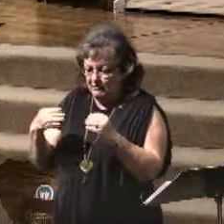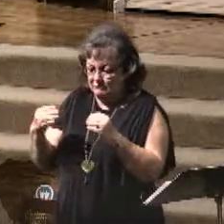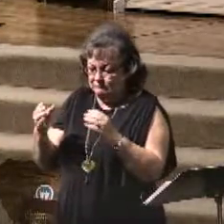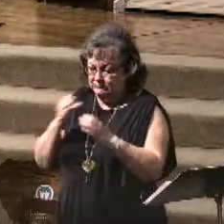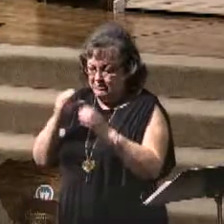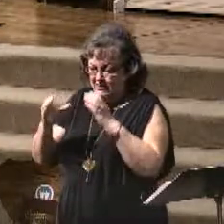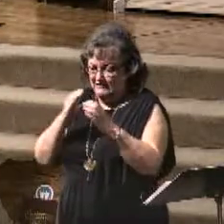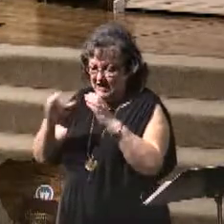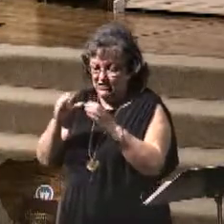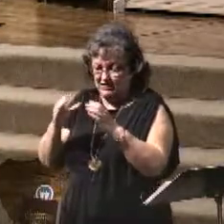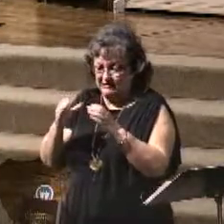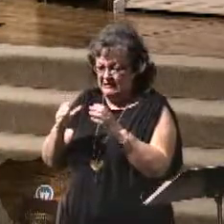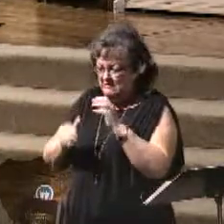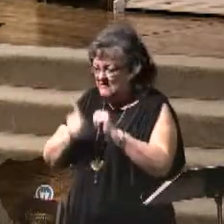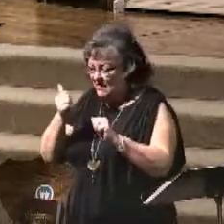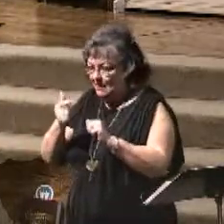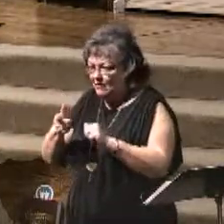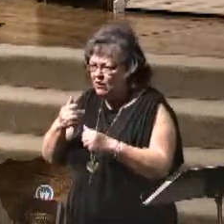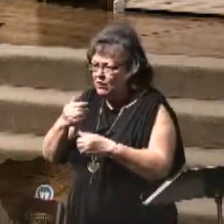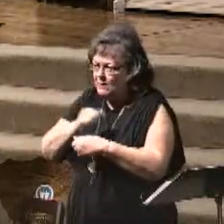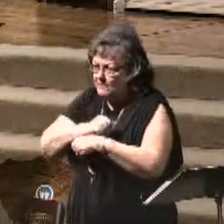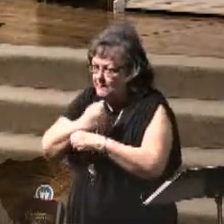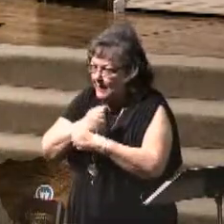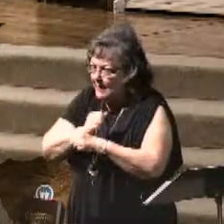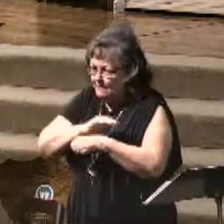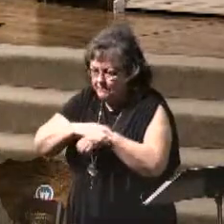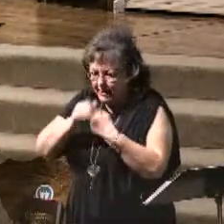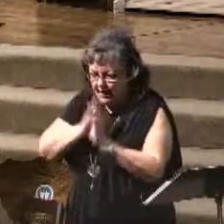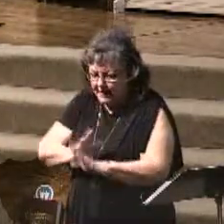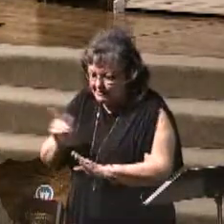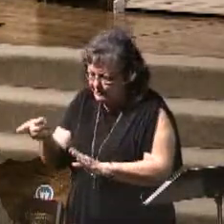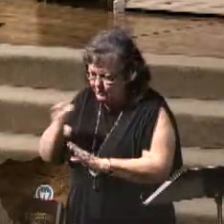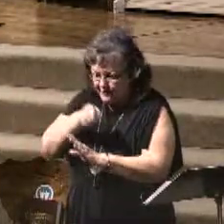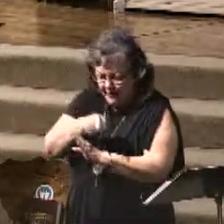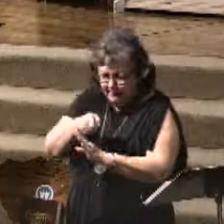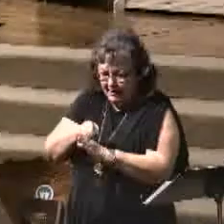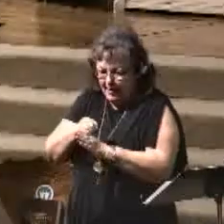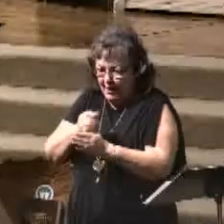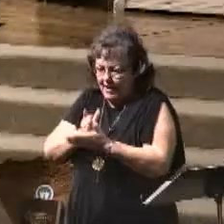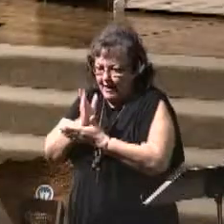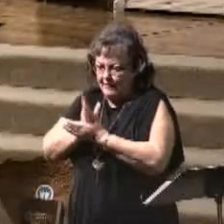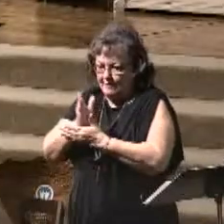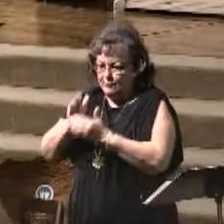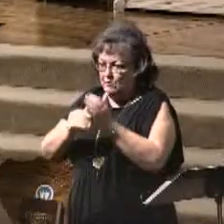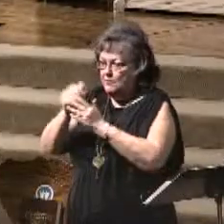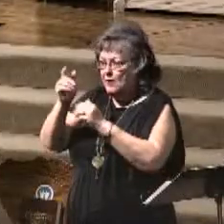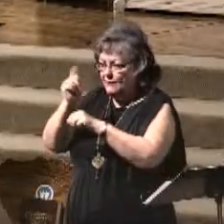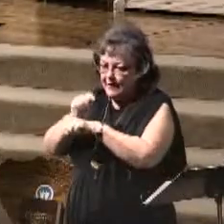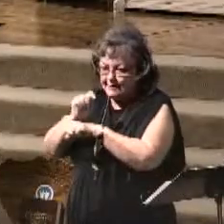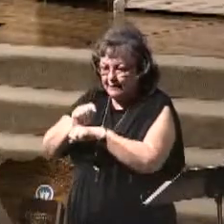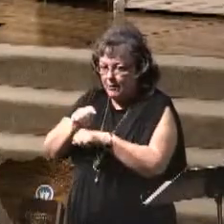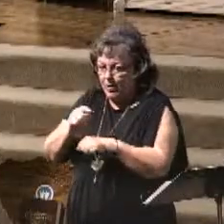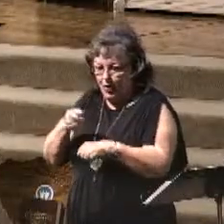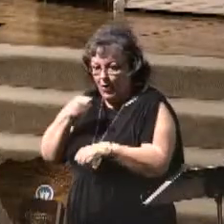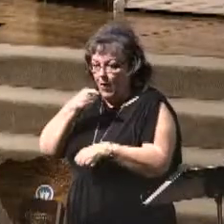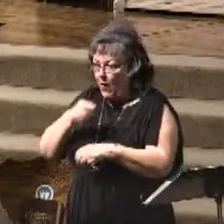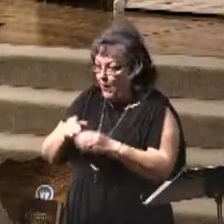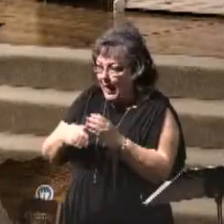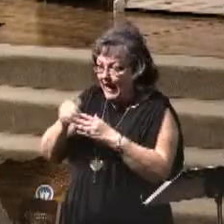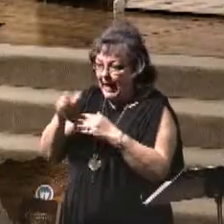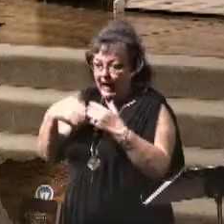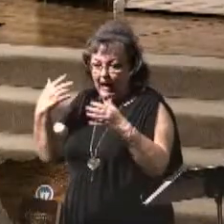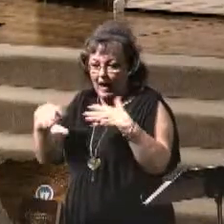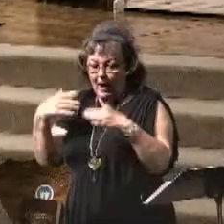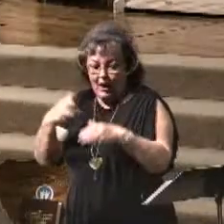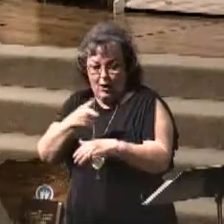The world would say, if you can make peace between them and if you can allow them to build that temple and all that kind of thing right there on the Temple Mount